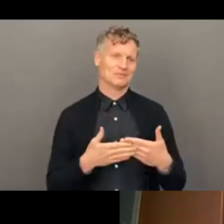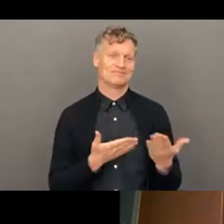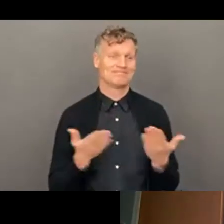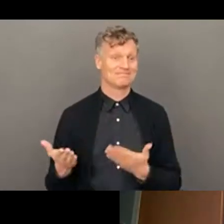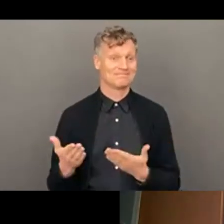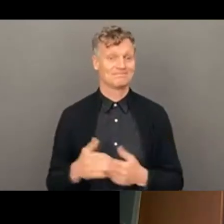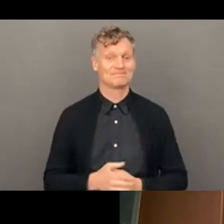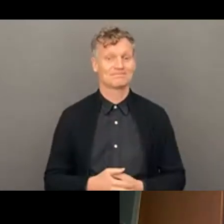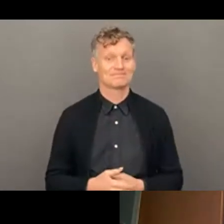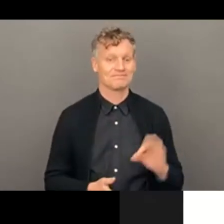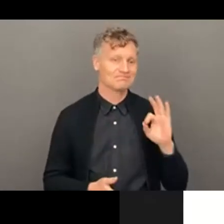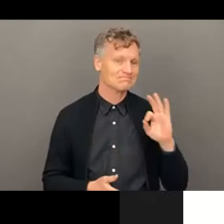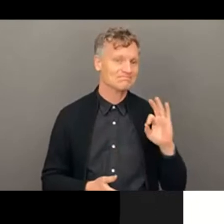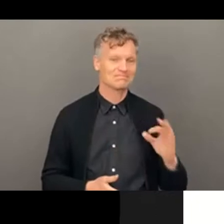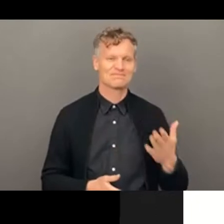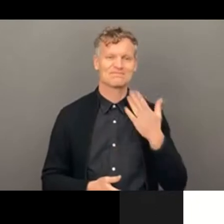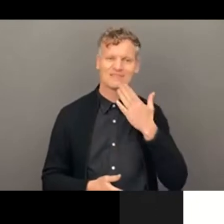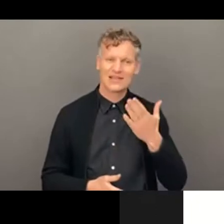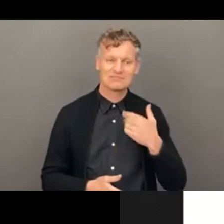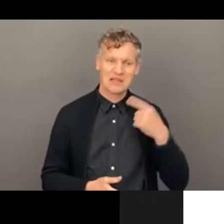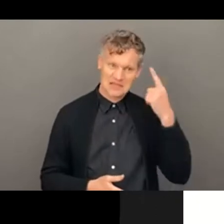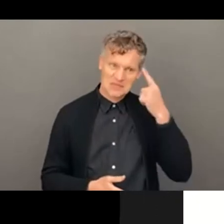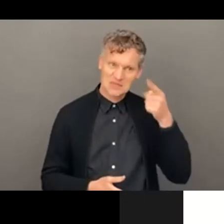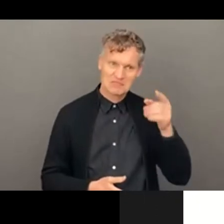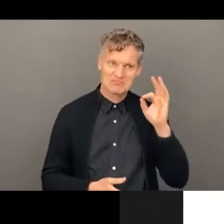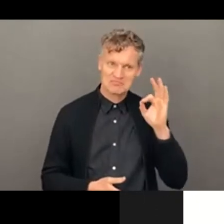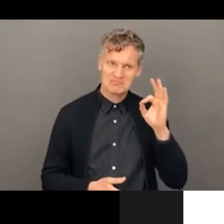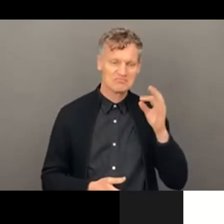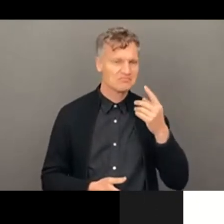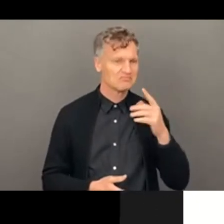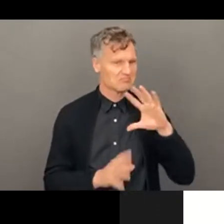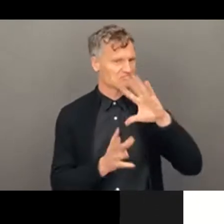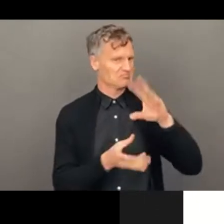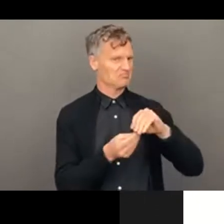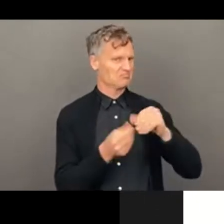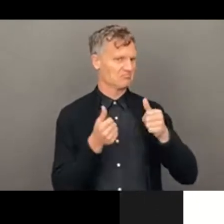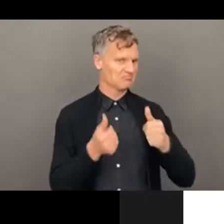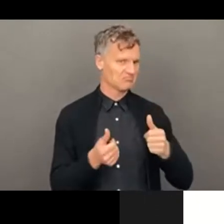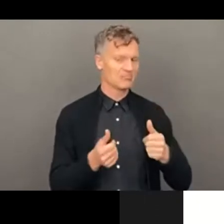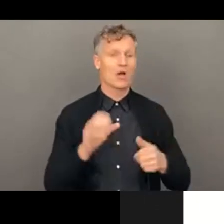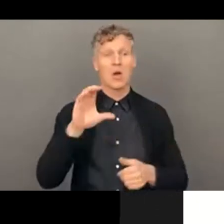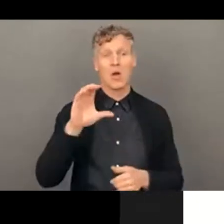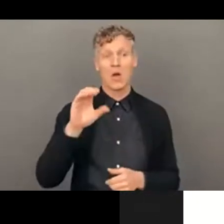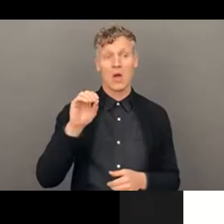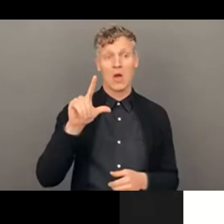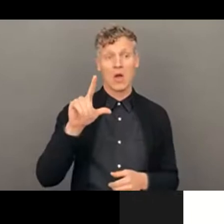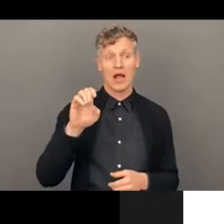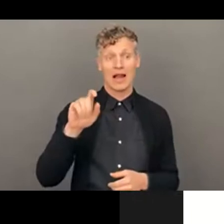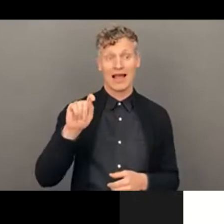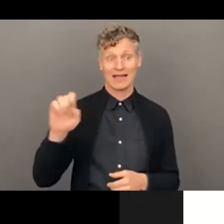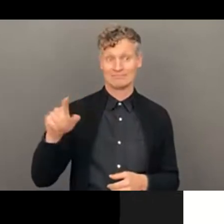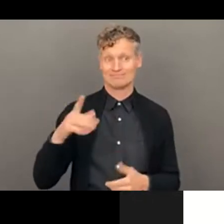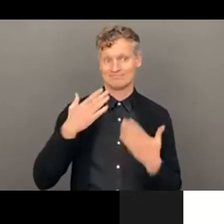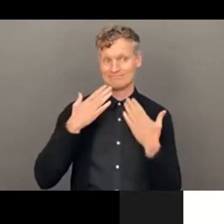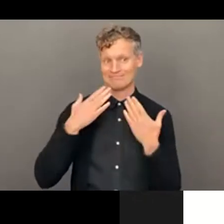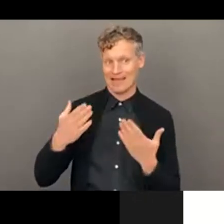Yeah, I think you said everything. I just want to thank Colette, uh, for, uh, putting this together. Um, as this is the last of our, she